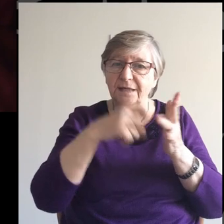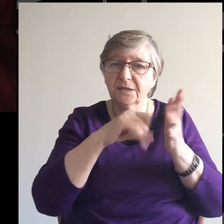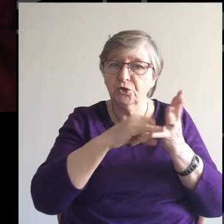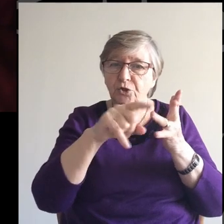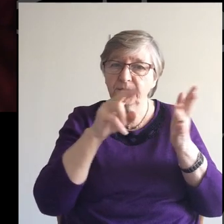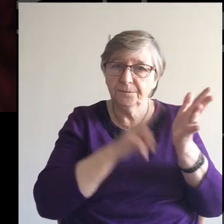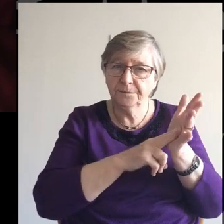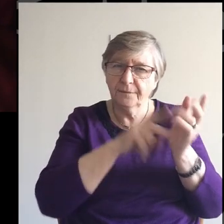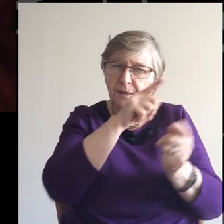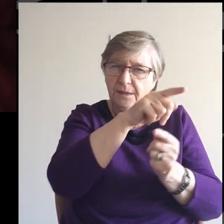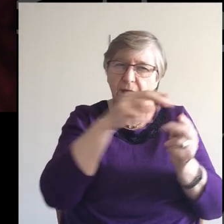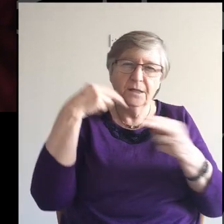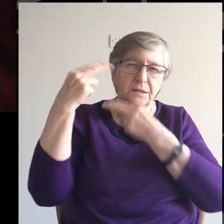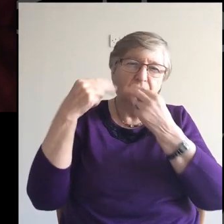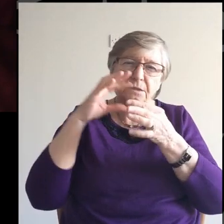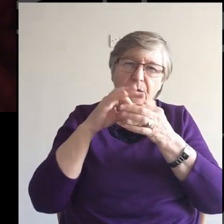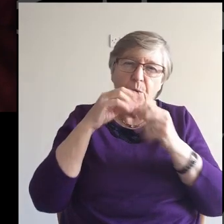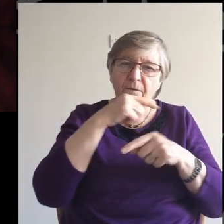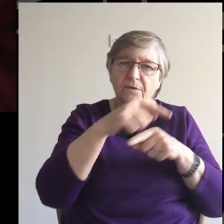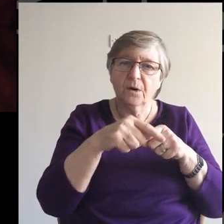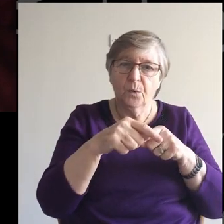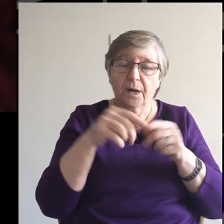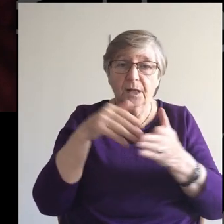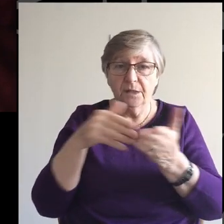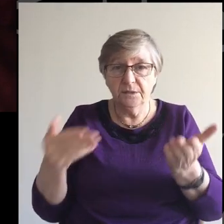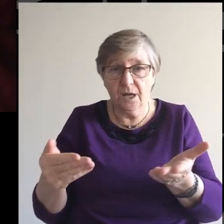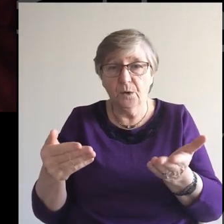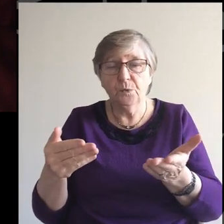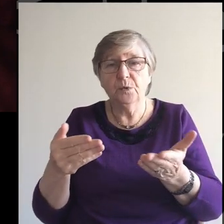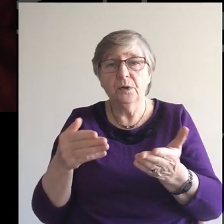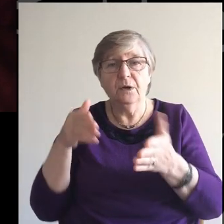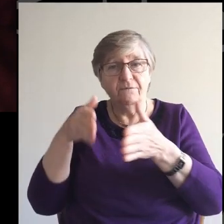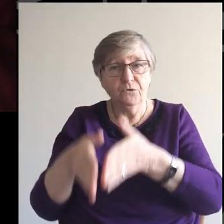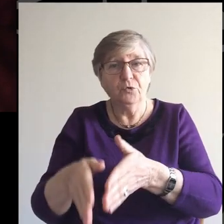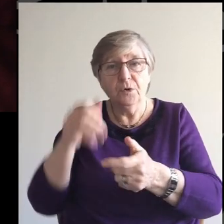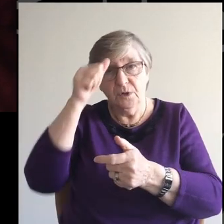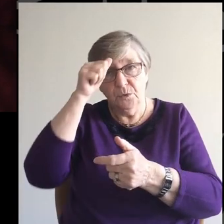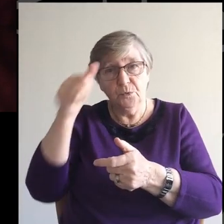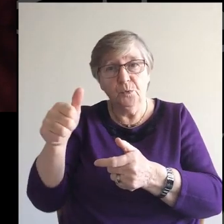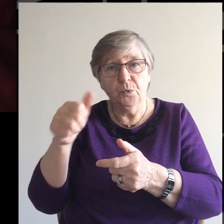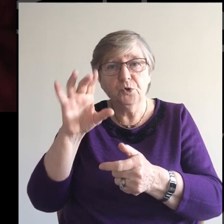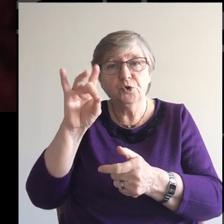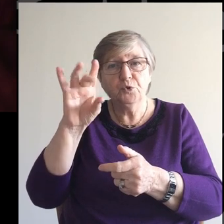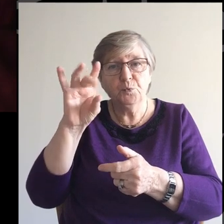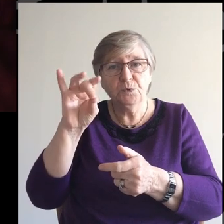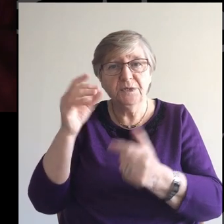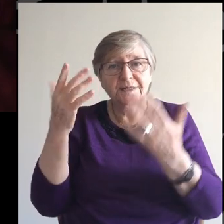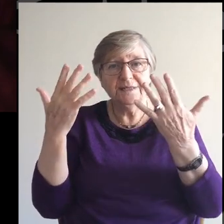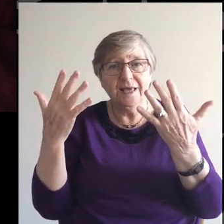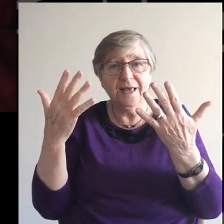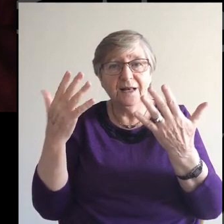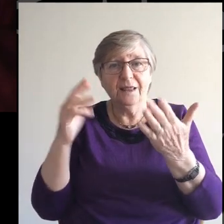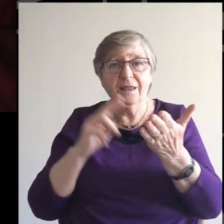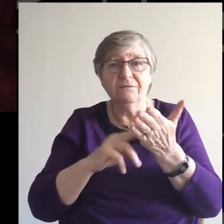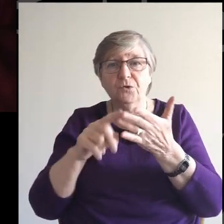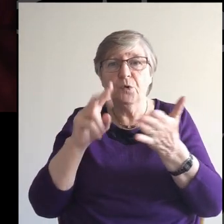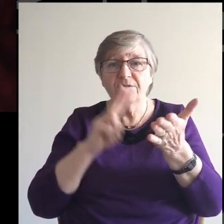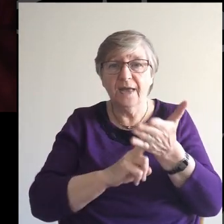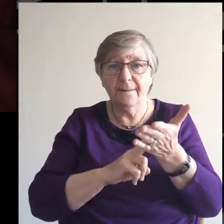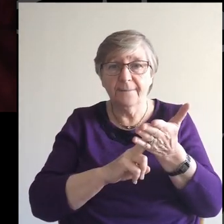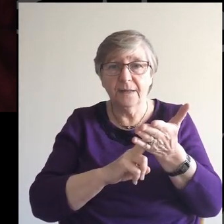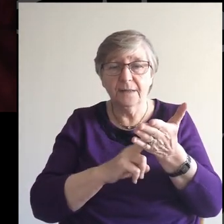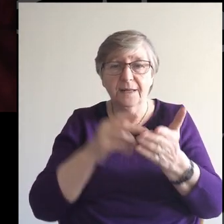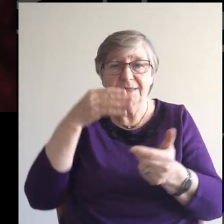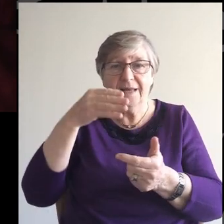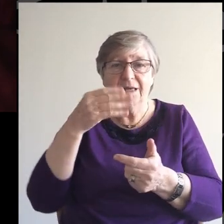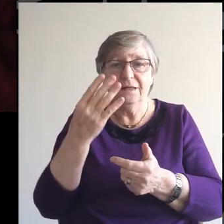Lindsayfield House For a while Now got words Of Beryl's funeral It's to be on Tuesday The 10th of November At